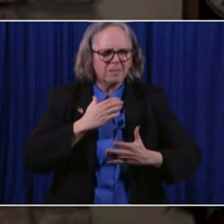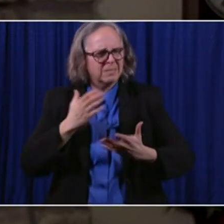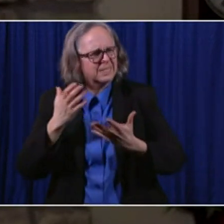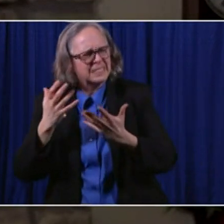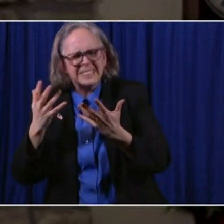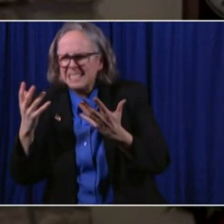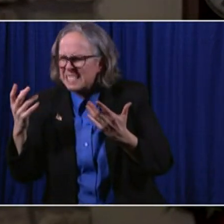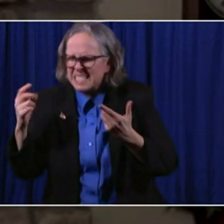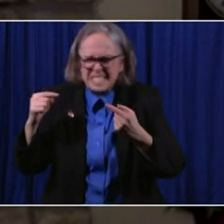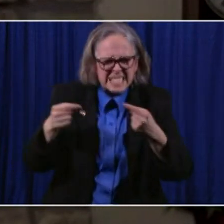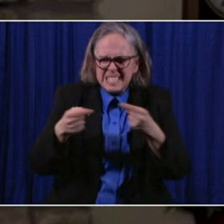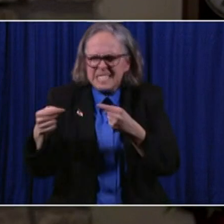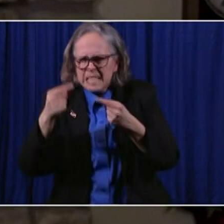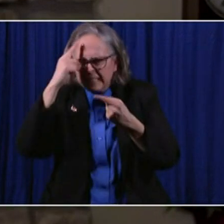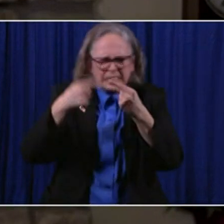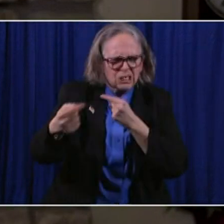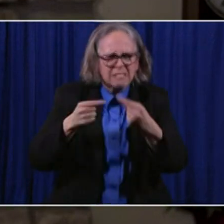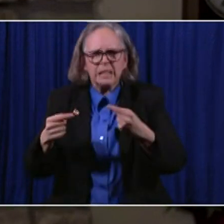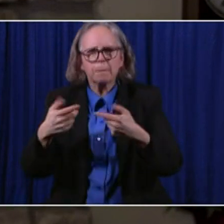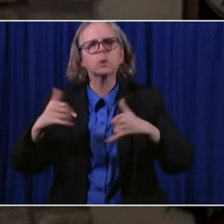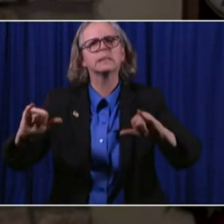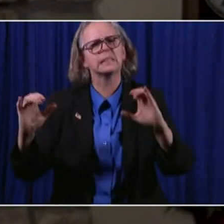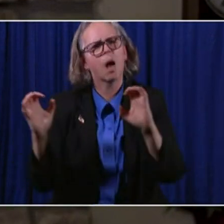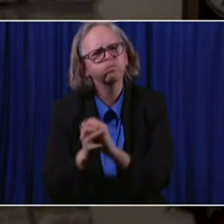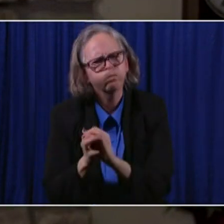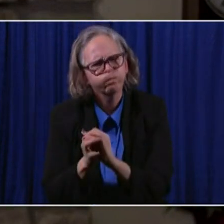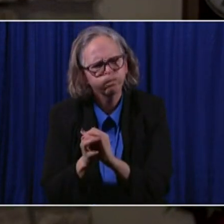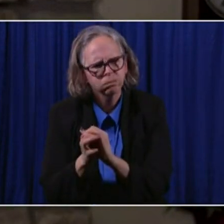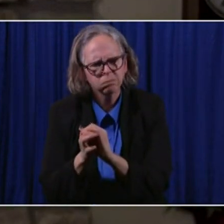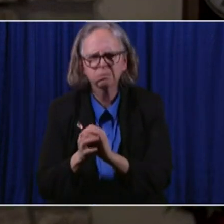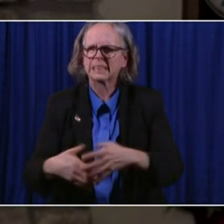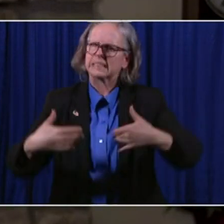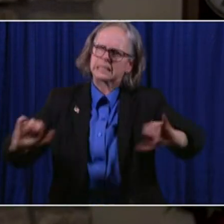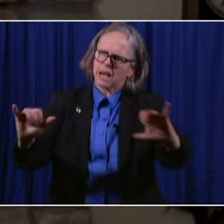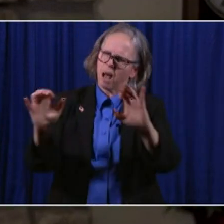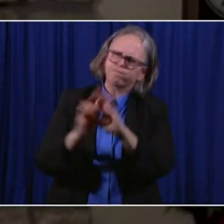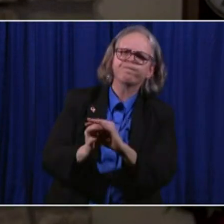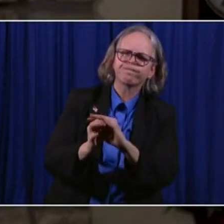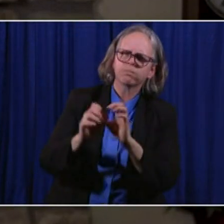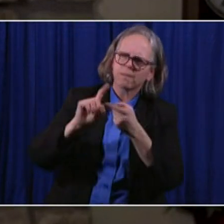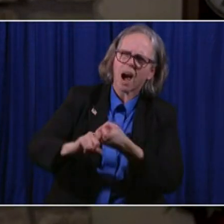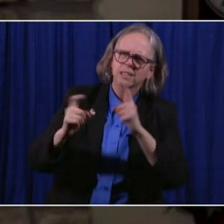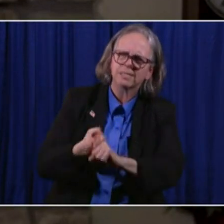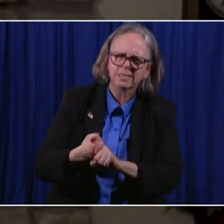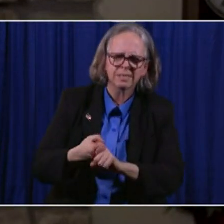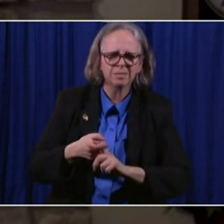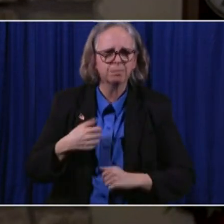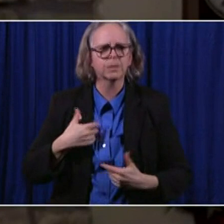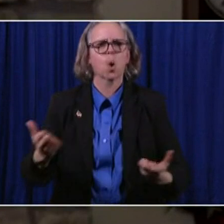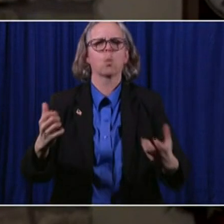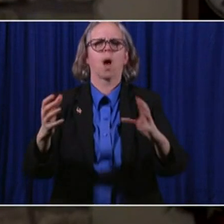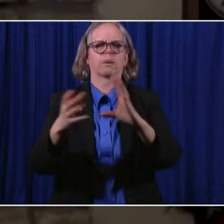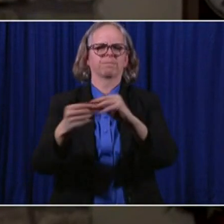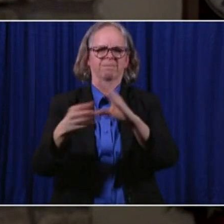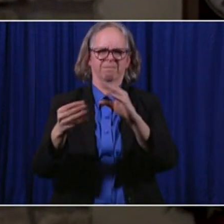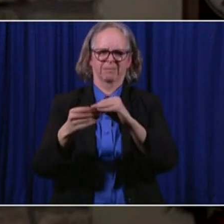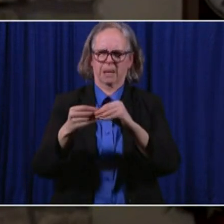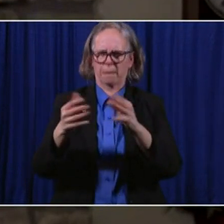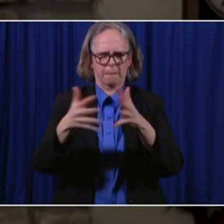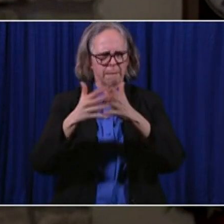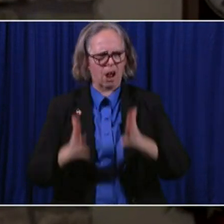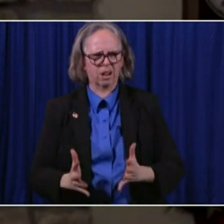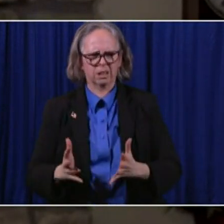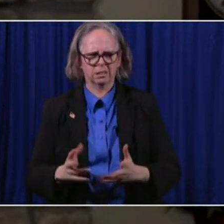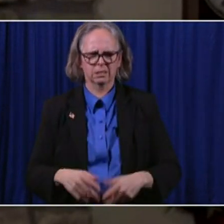affection because our shared bonds as Americans will always be stronger than our differences,